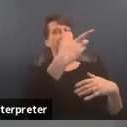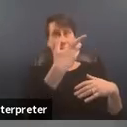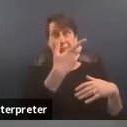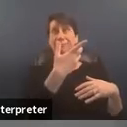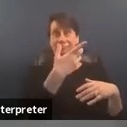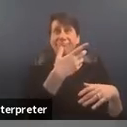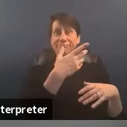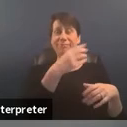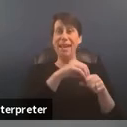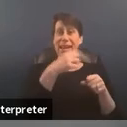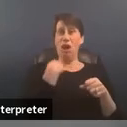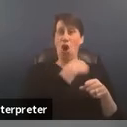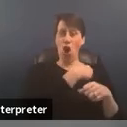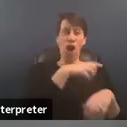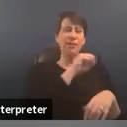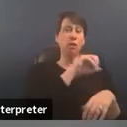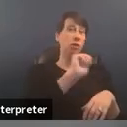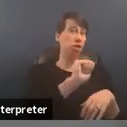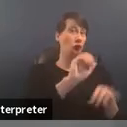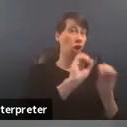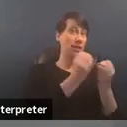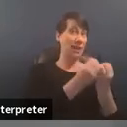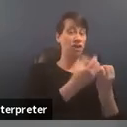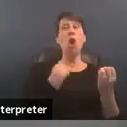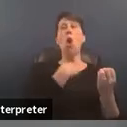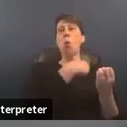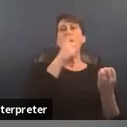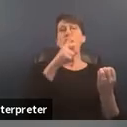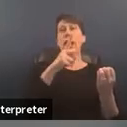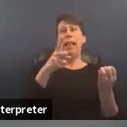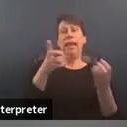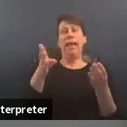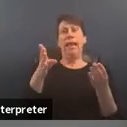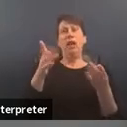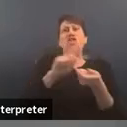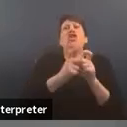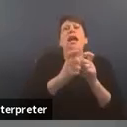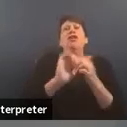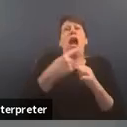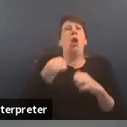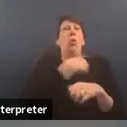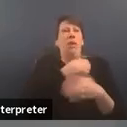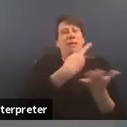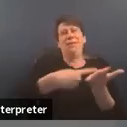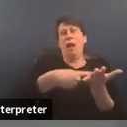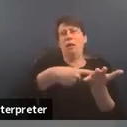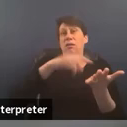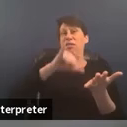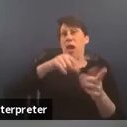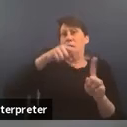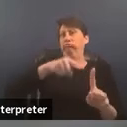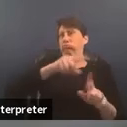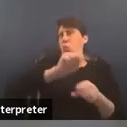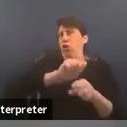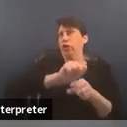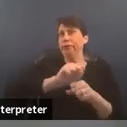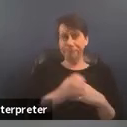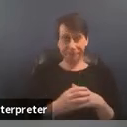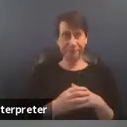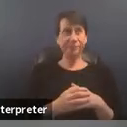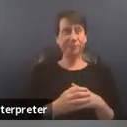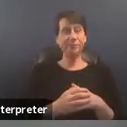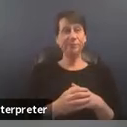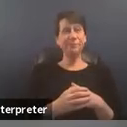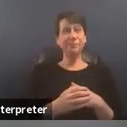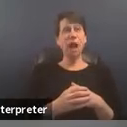sexual assault organizations we really shift the way we talk about the work um and then last but not